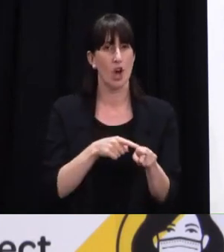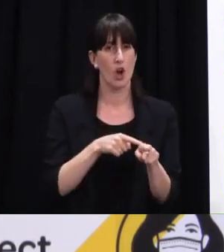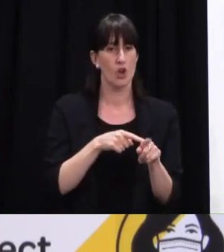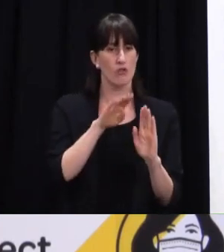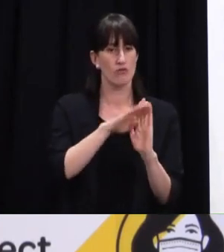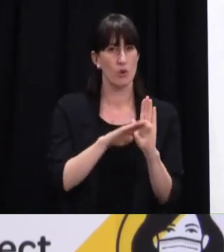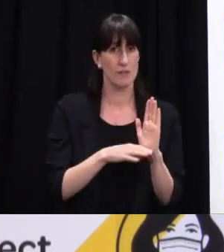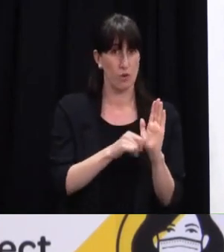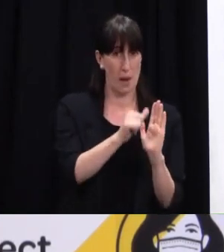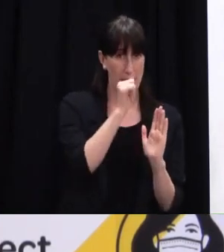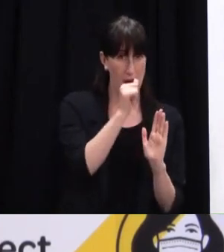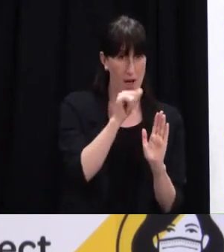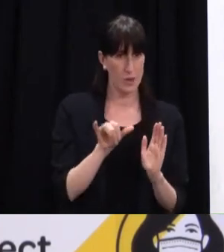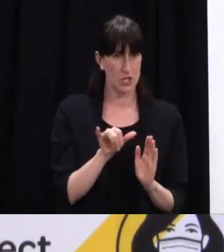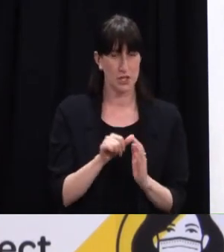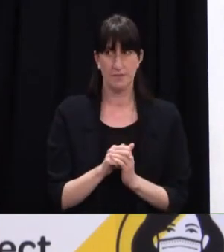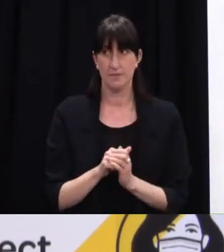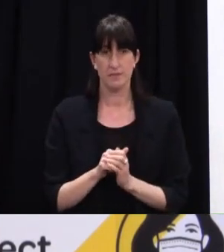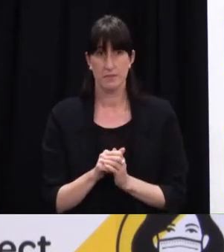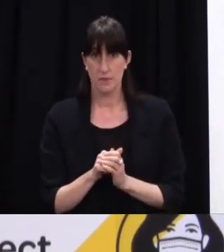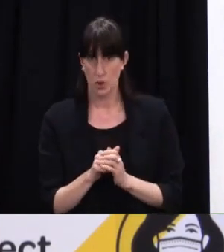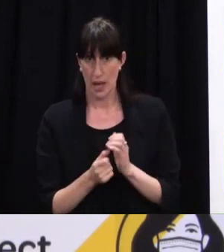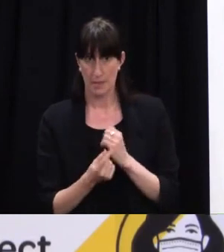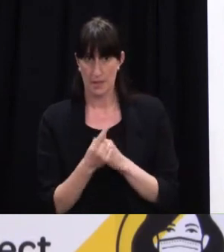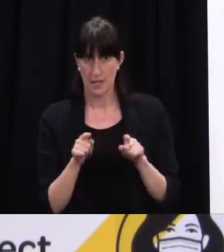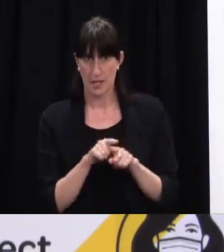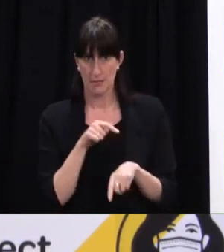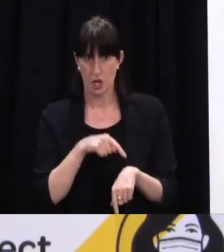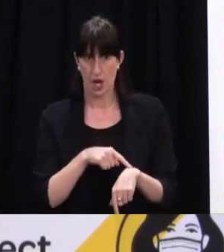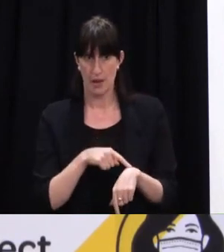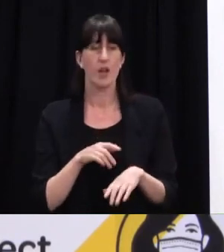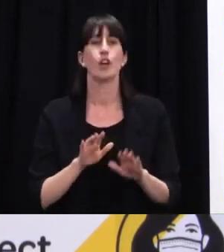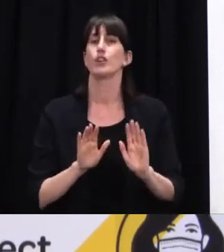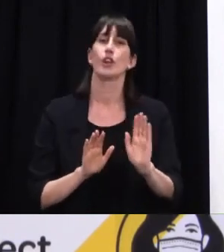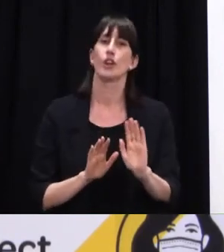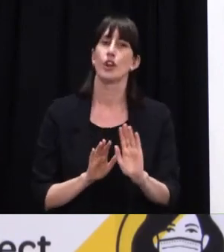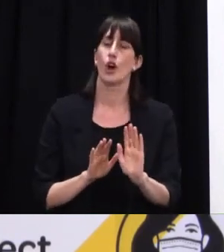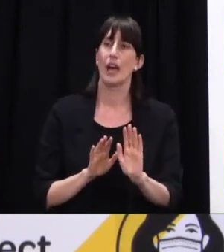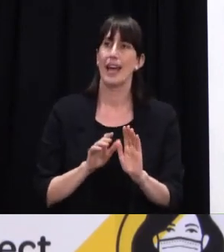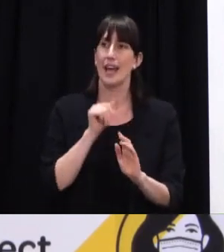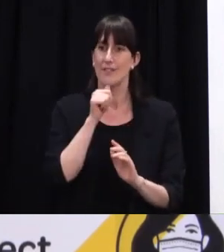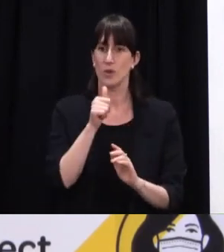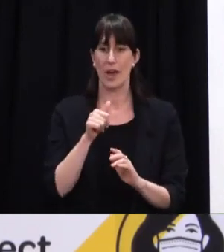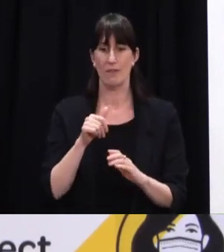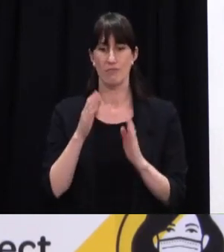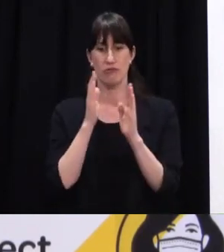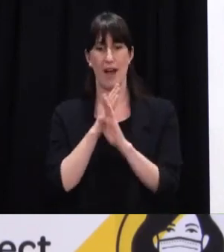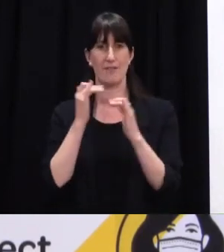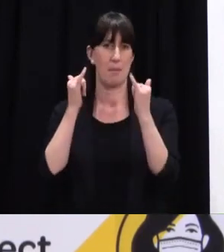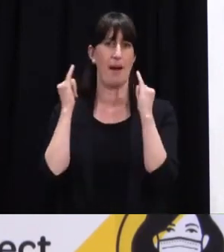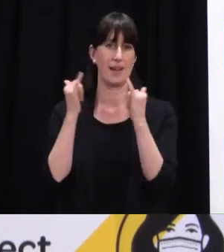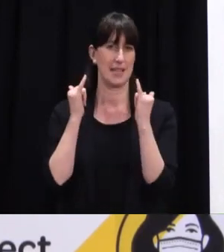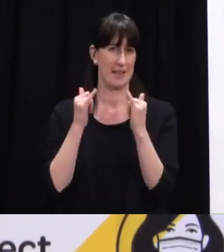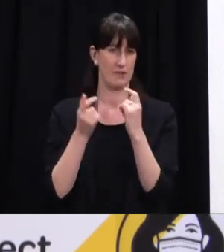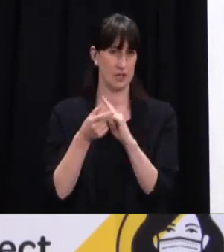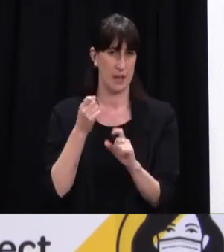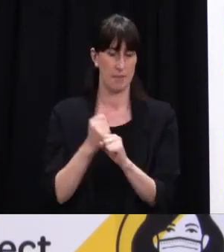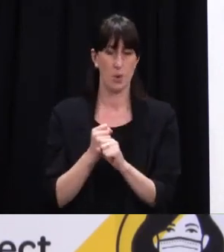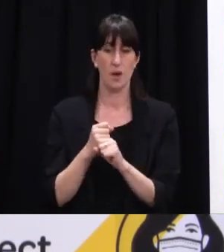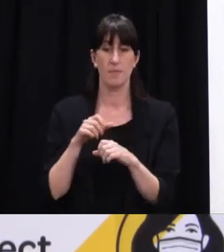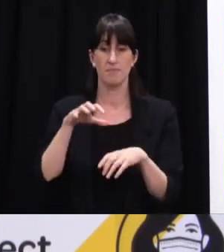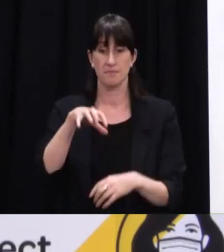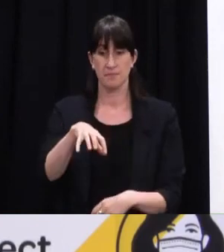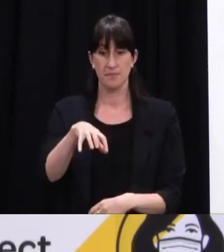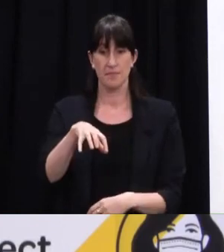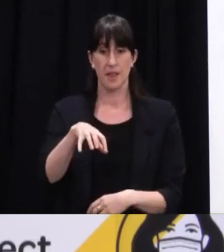do you mean at the same time so if you can basically host a private function and the slightly more relaxed